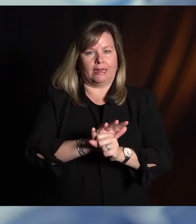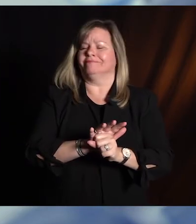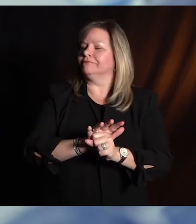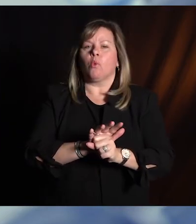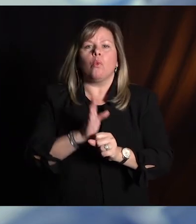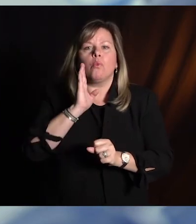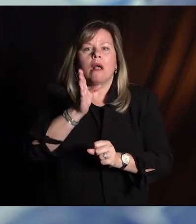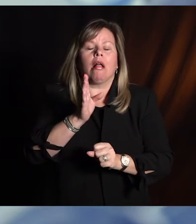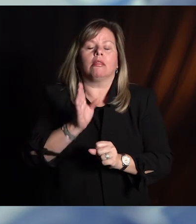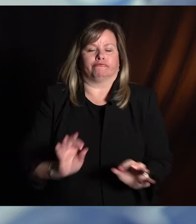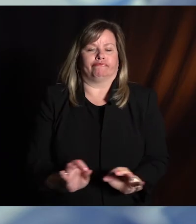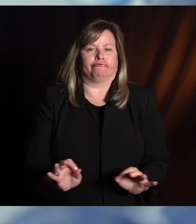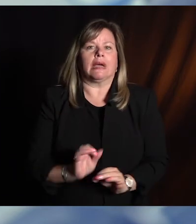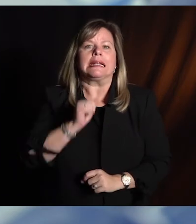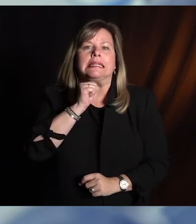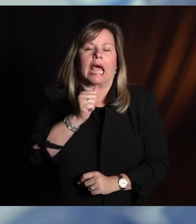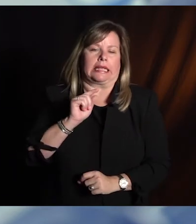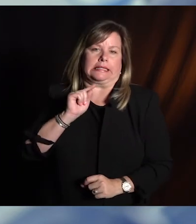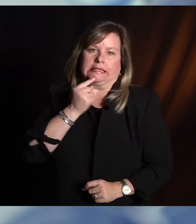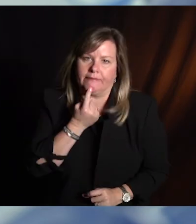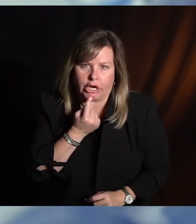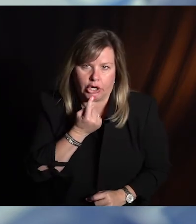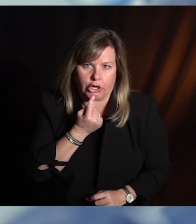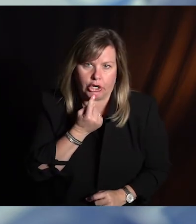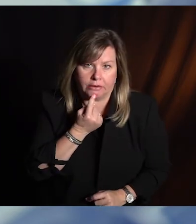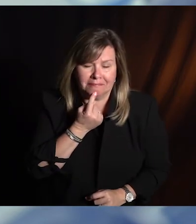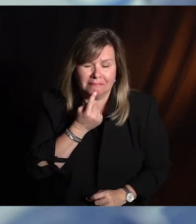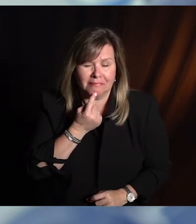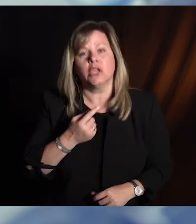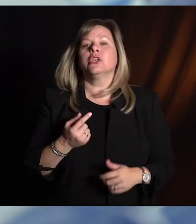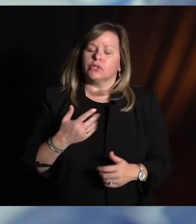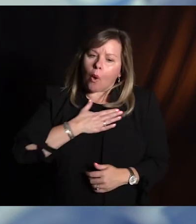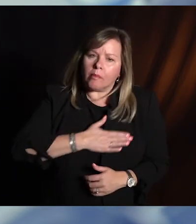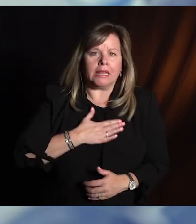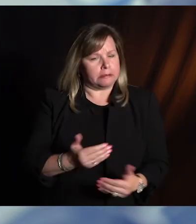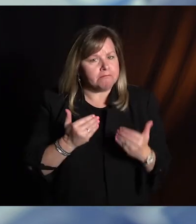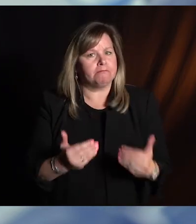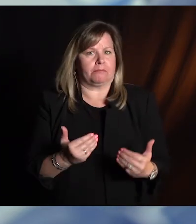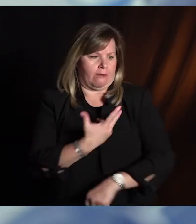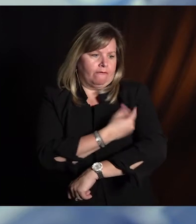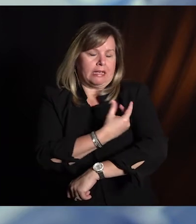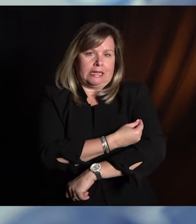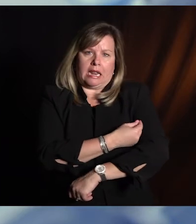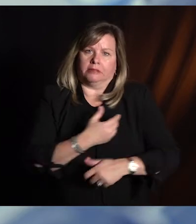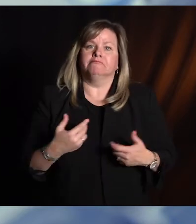severe illness if you do become infected. So please get vaccinated even if you've had COVID-19.